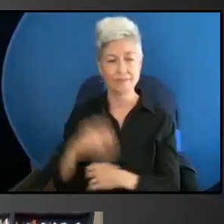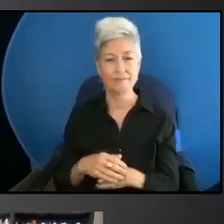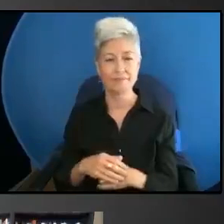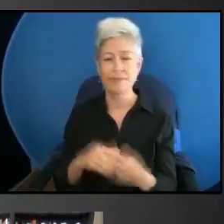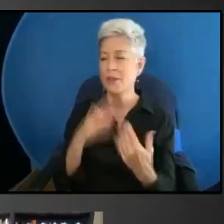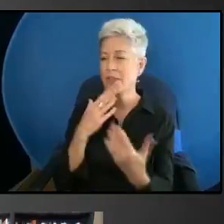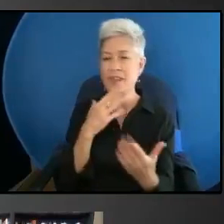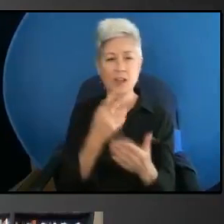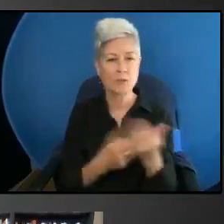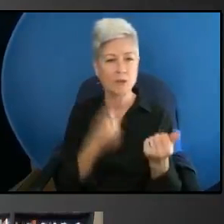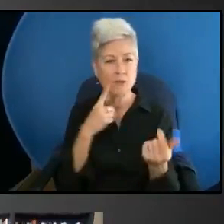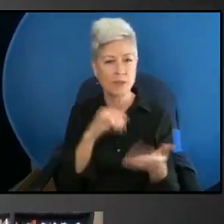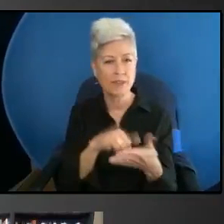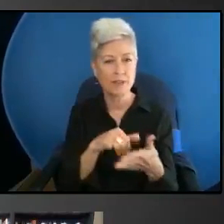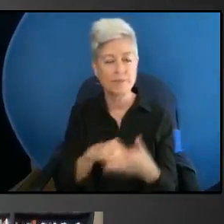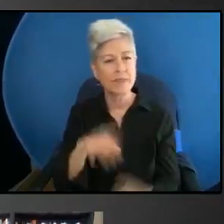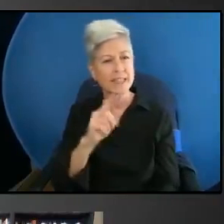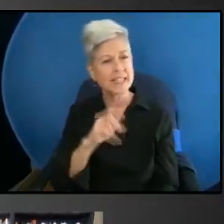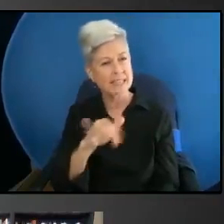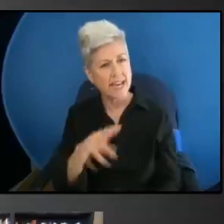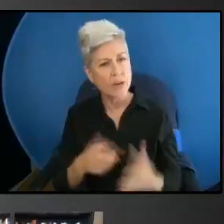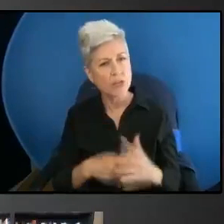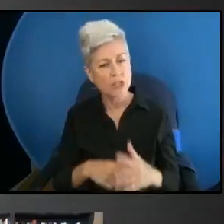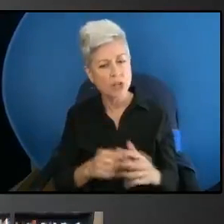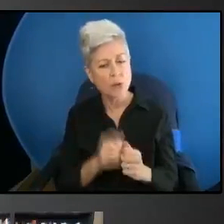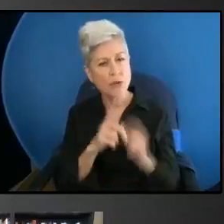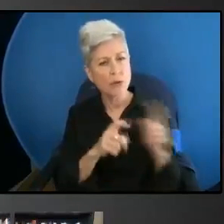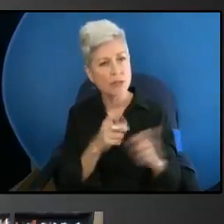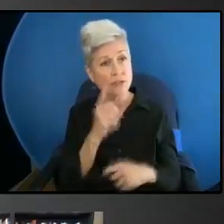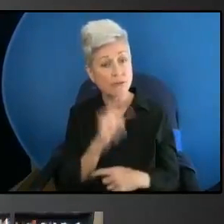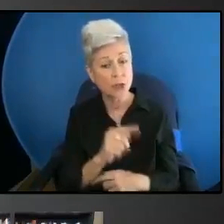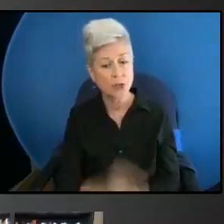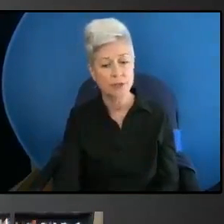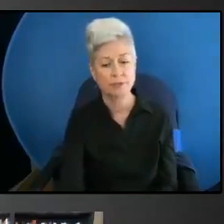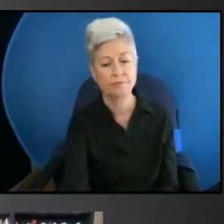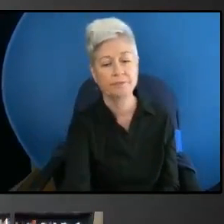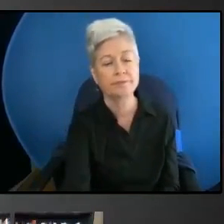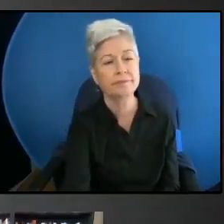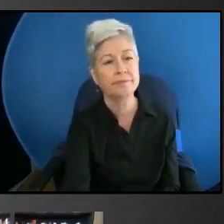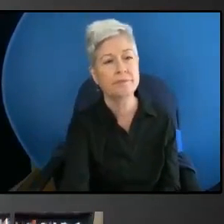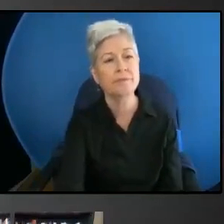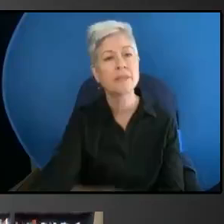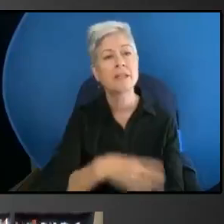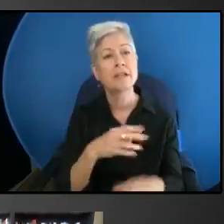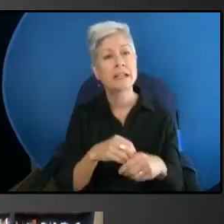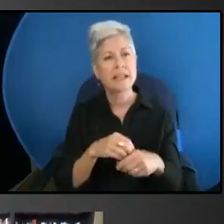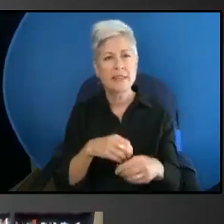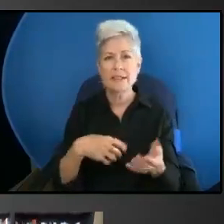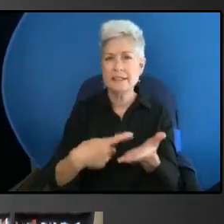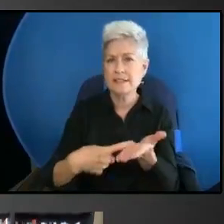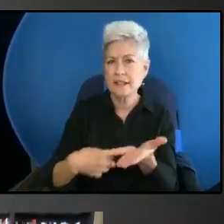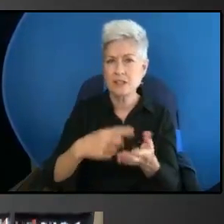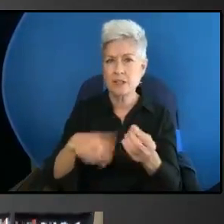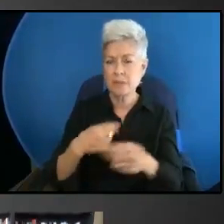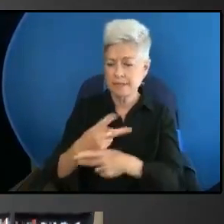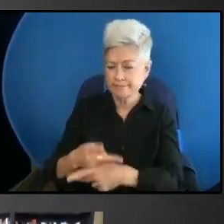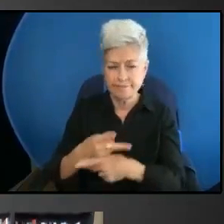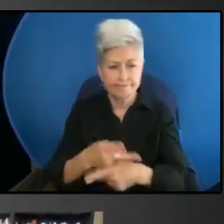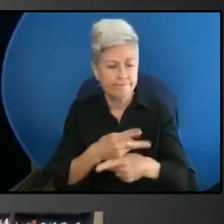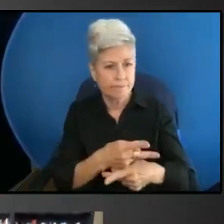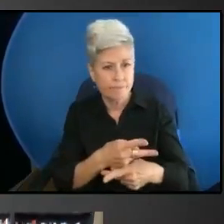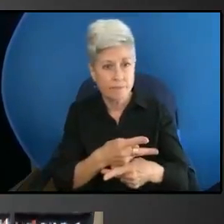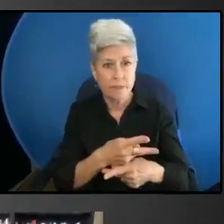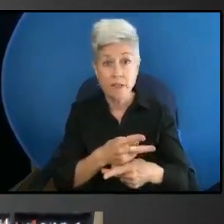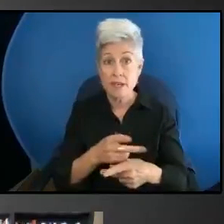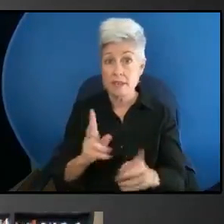Day, I'd like to start with a question for you. In this discussion about caregiving, so often the people who receive